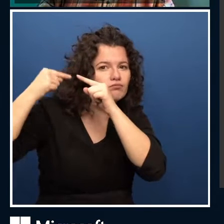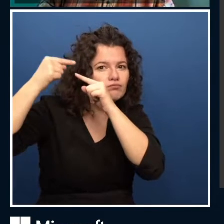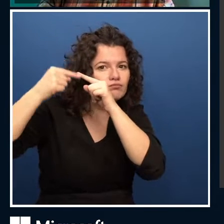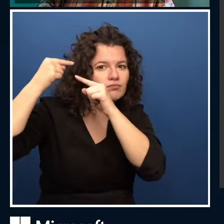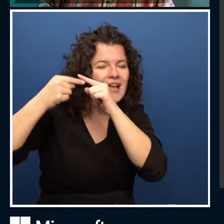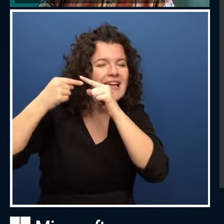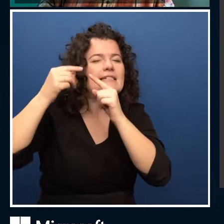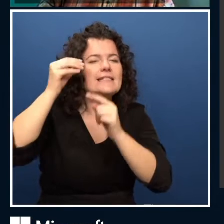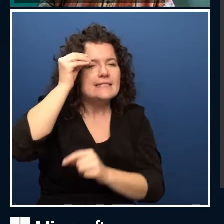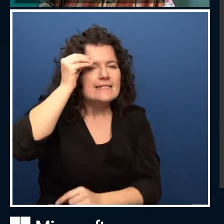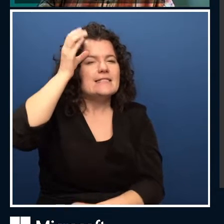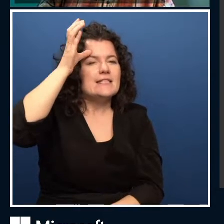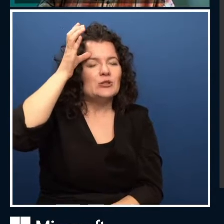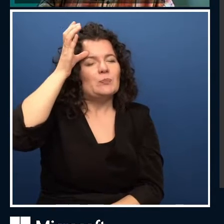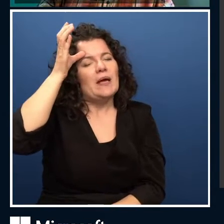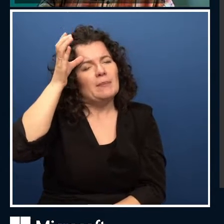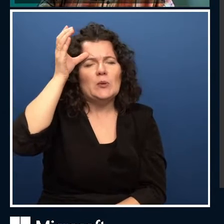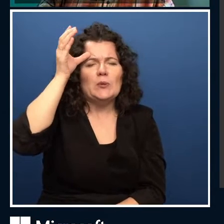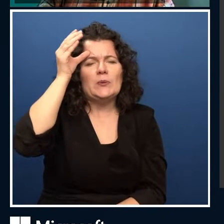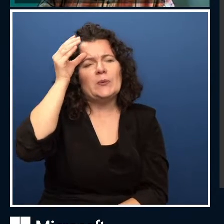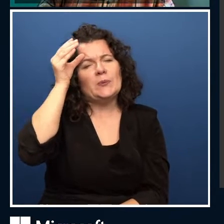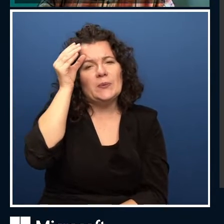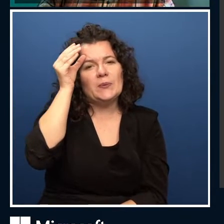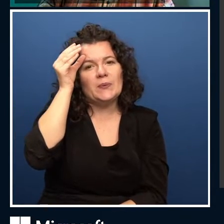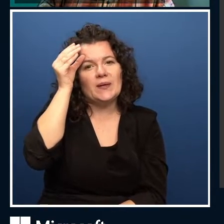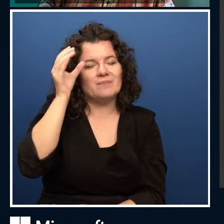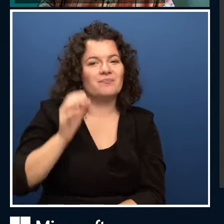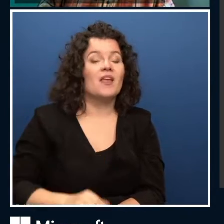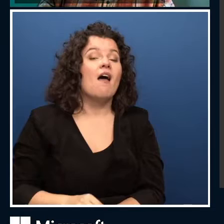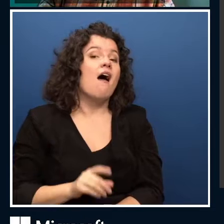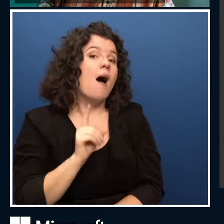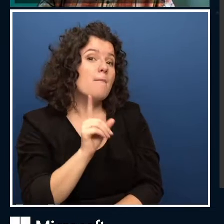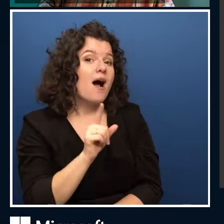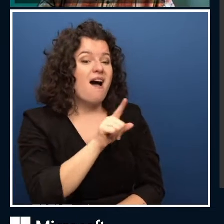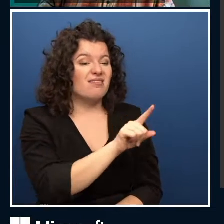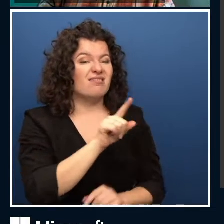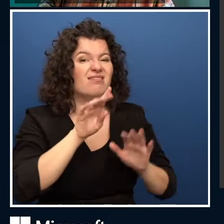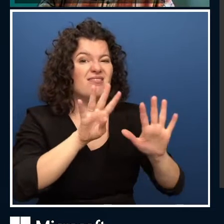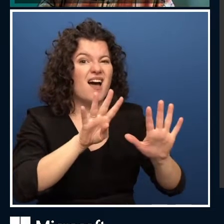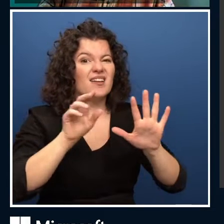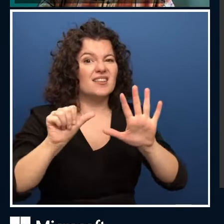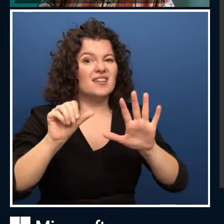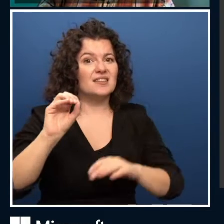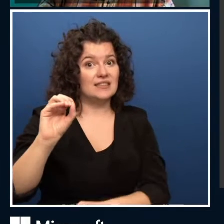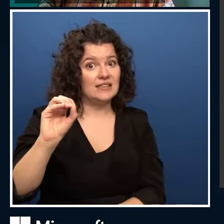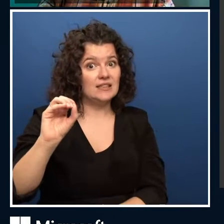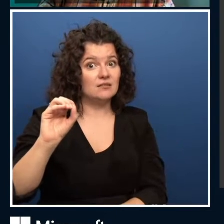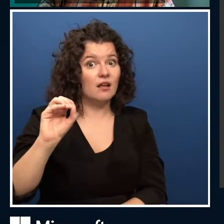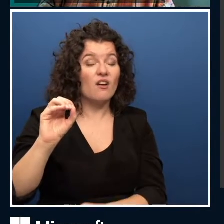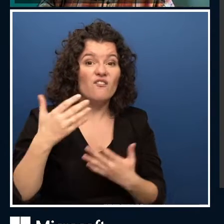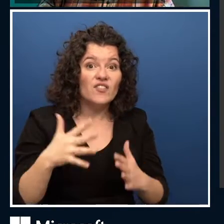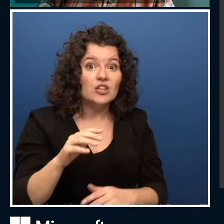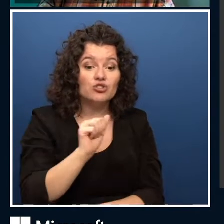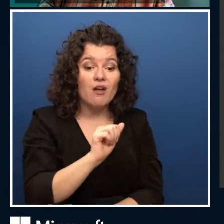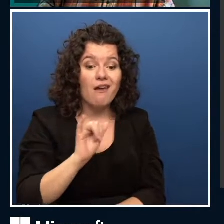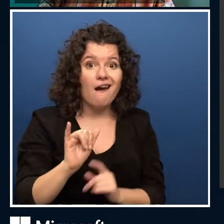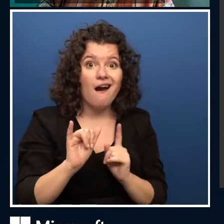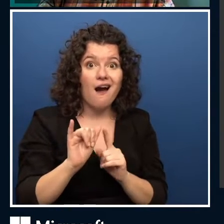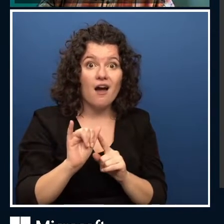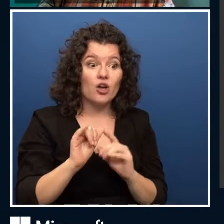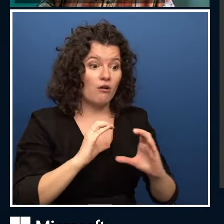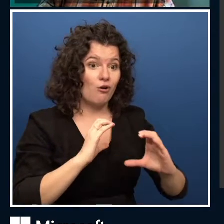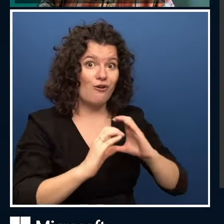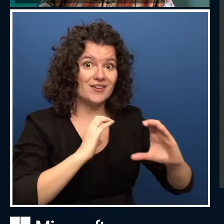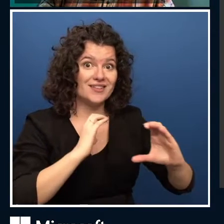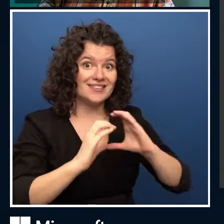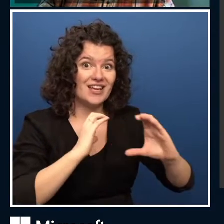would expect right now. But the idea that in 1960, we were talking about conversational AI, and actually even today, in some of the